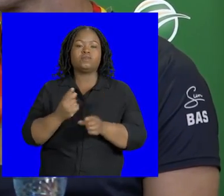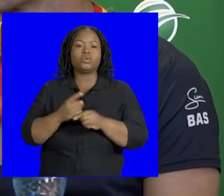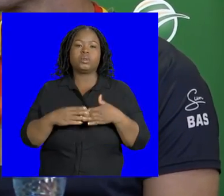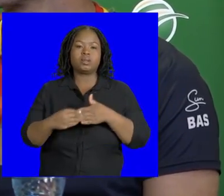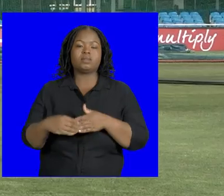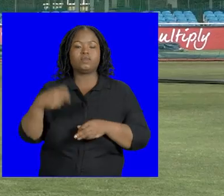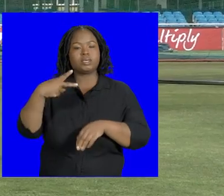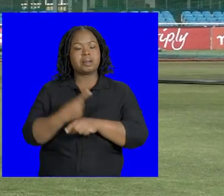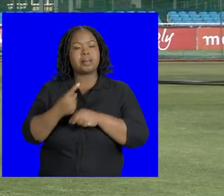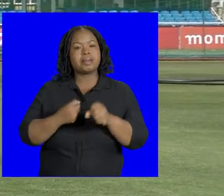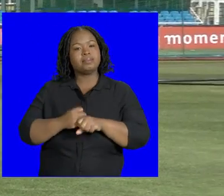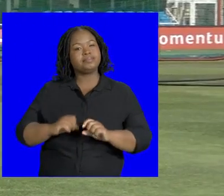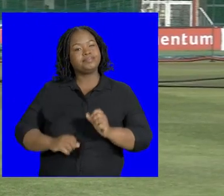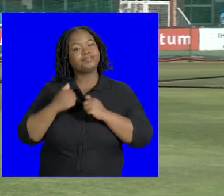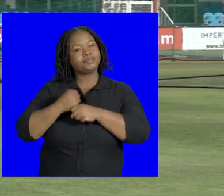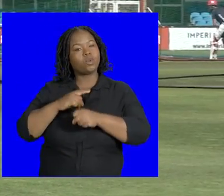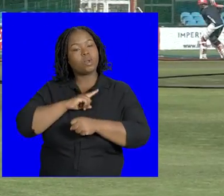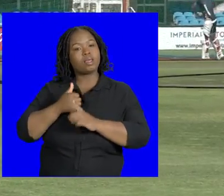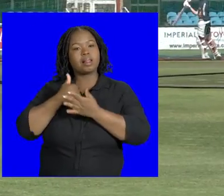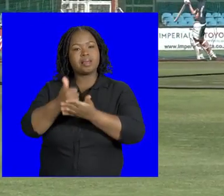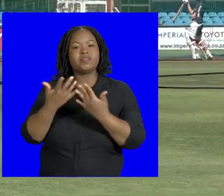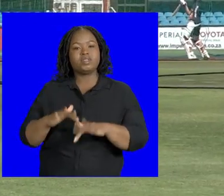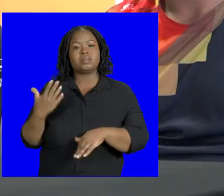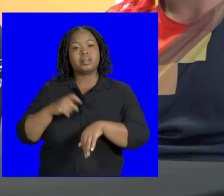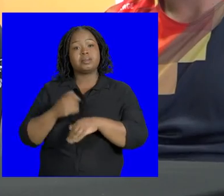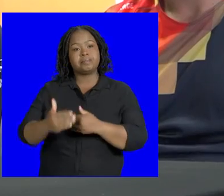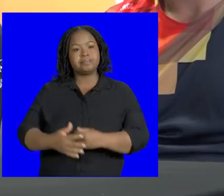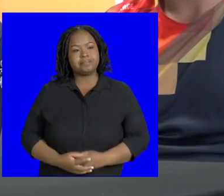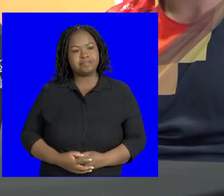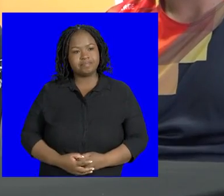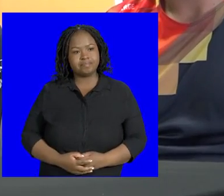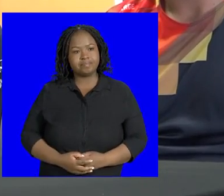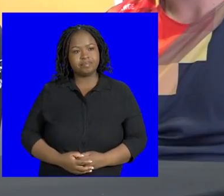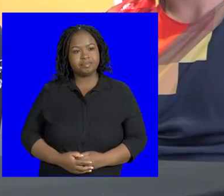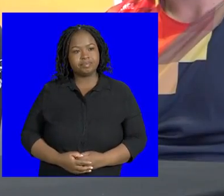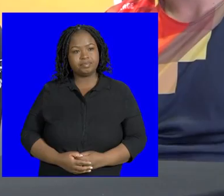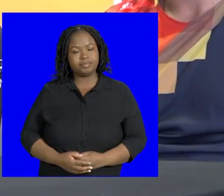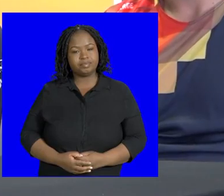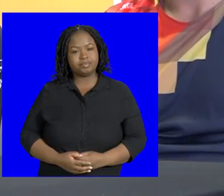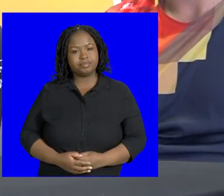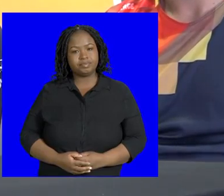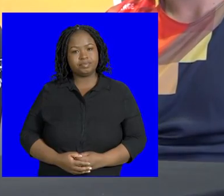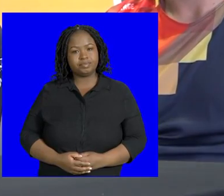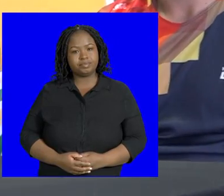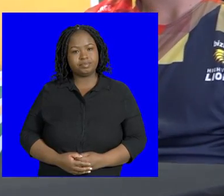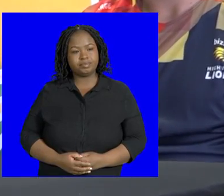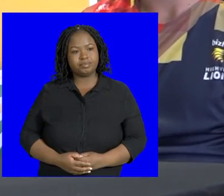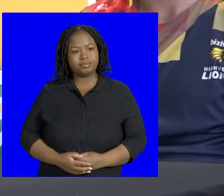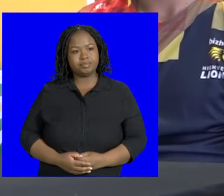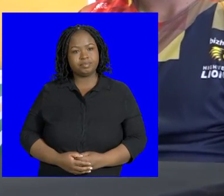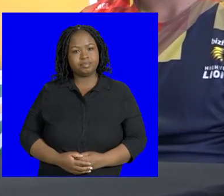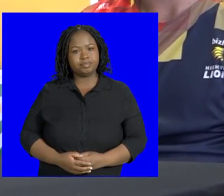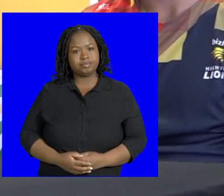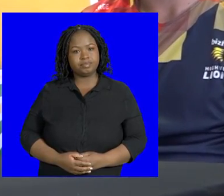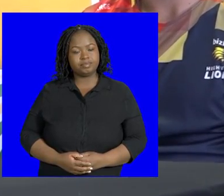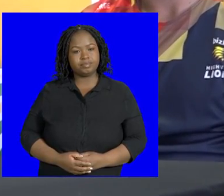for the second successive campaign after he helped them to the playoffs last season. I think on the day of the semifinals, we didn't play a great